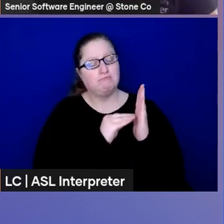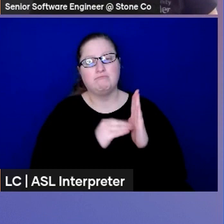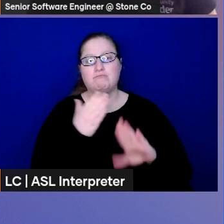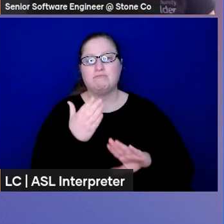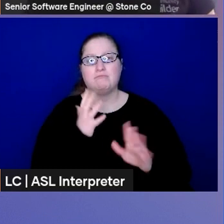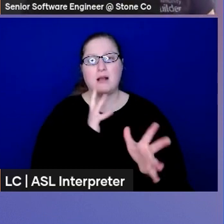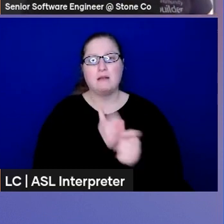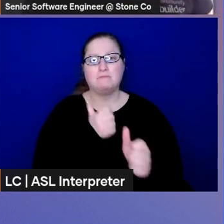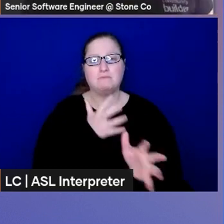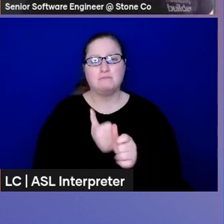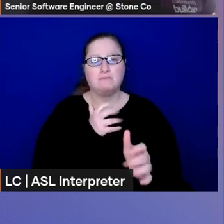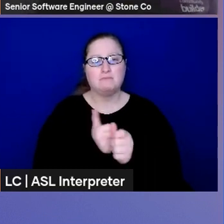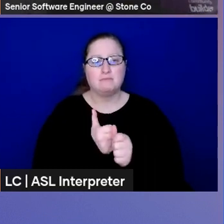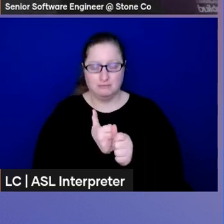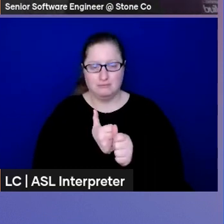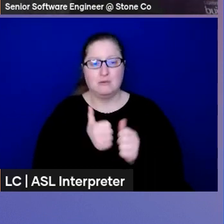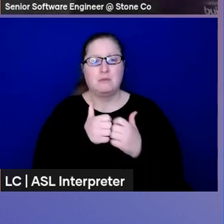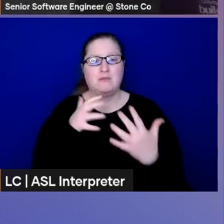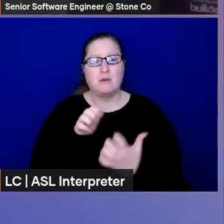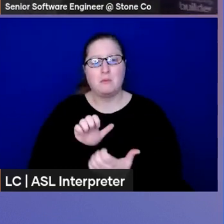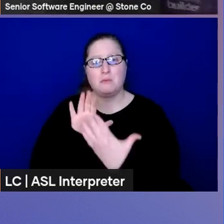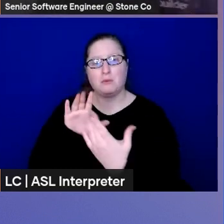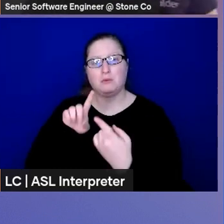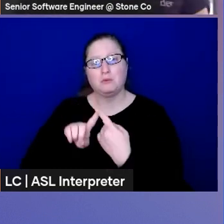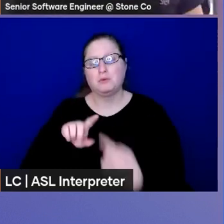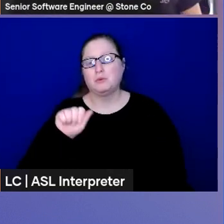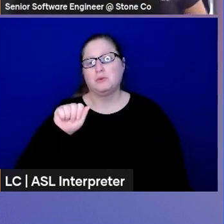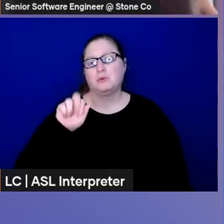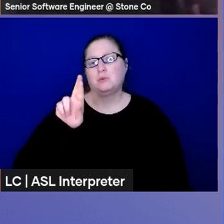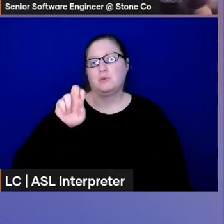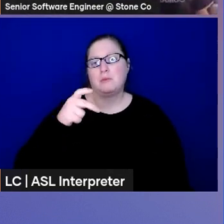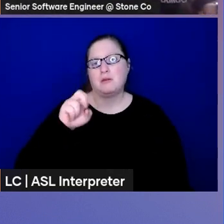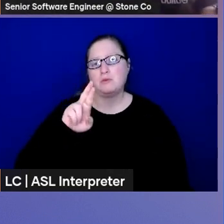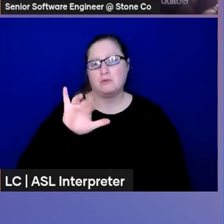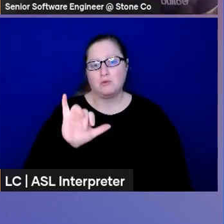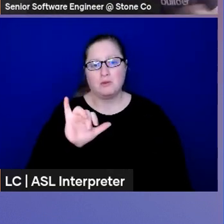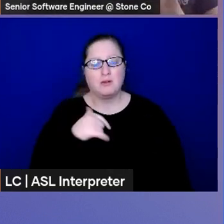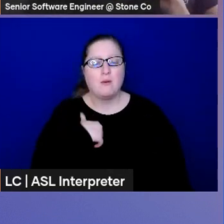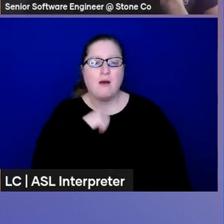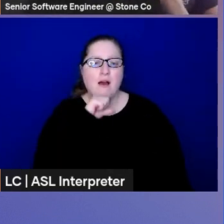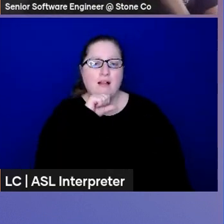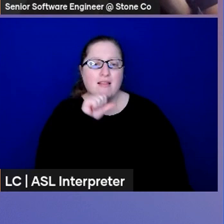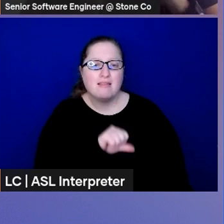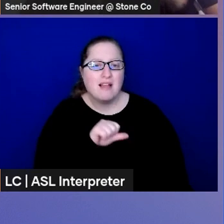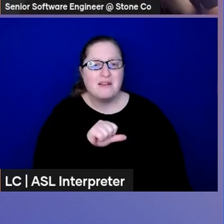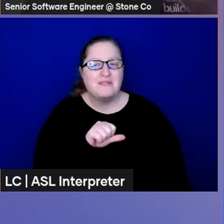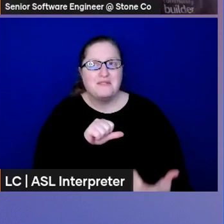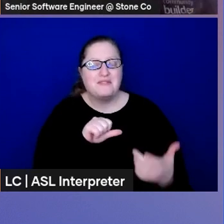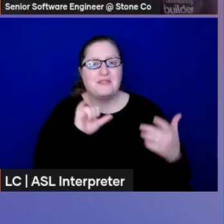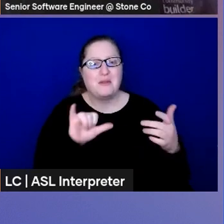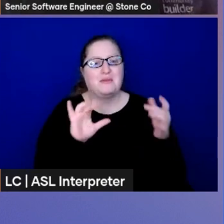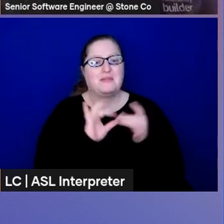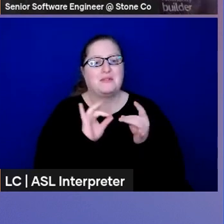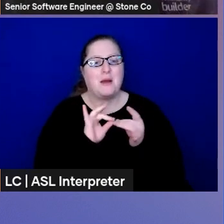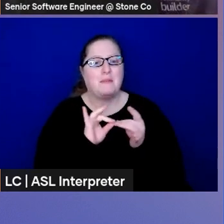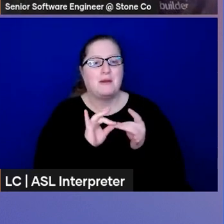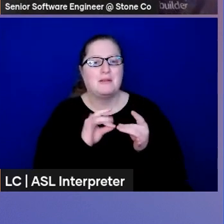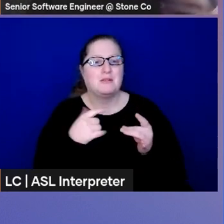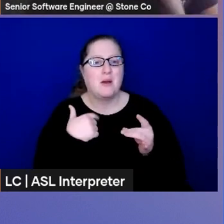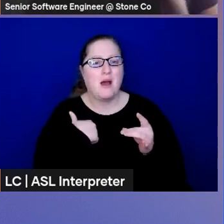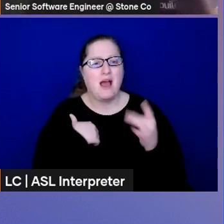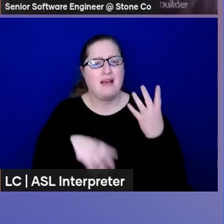pushing it to the repository. And I love pre-commit. Like I added in all my applications.